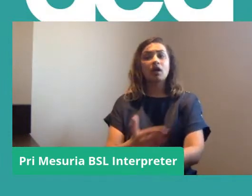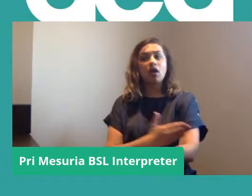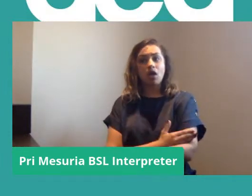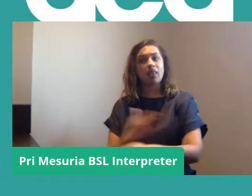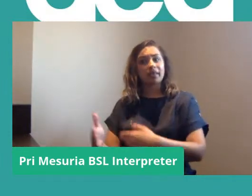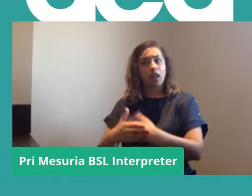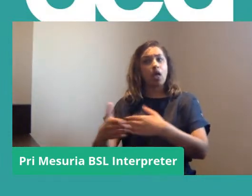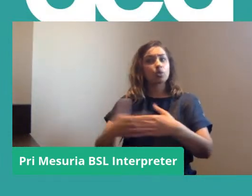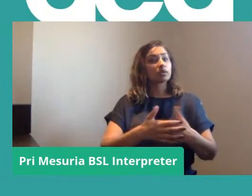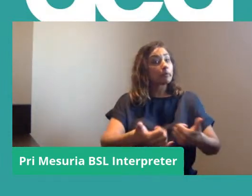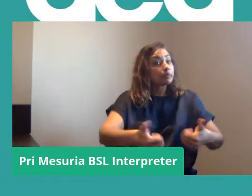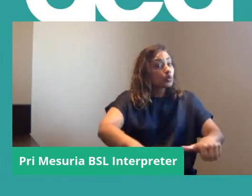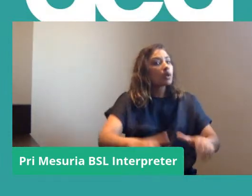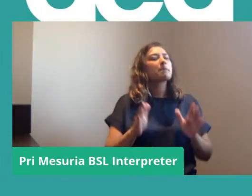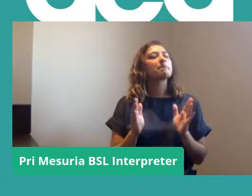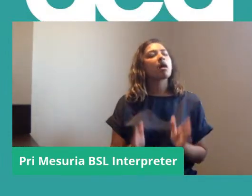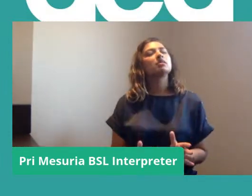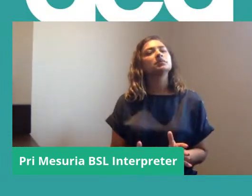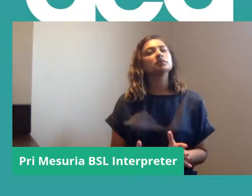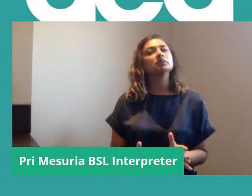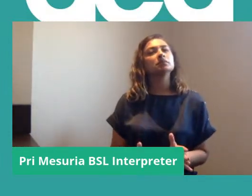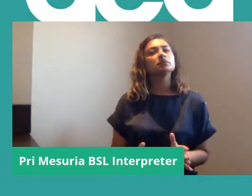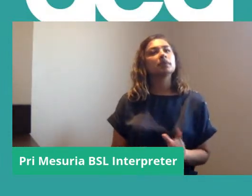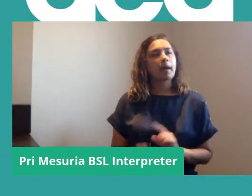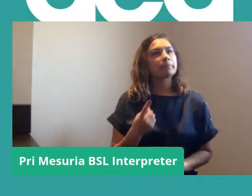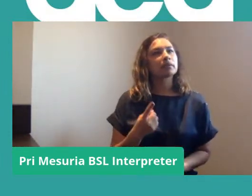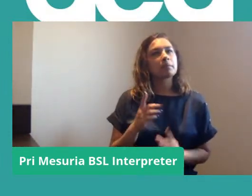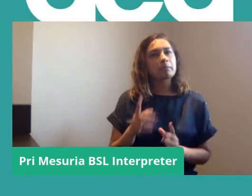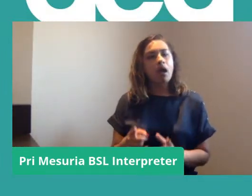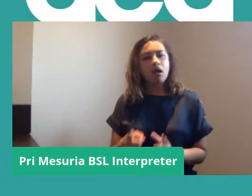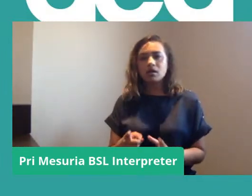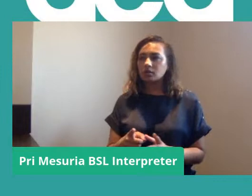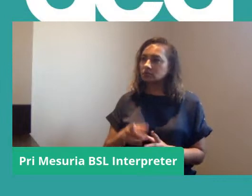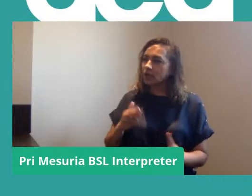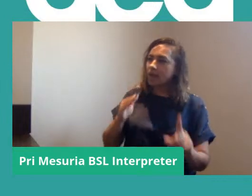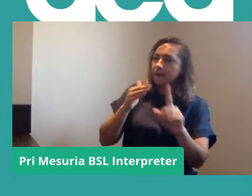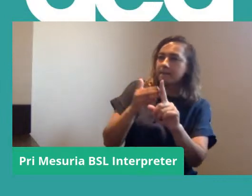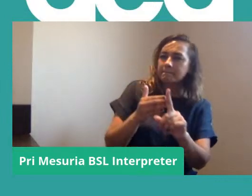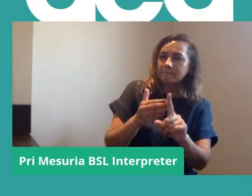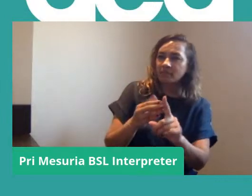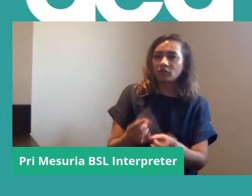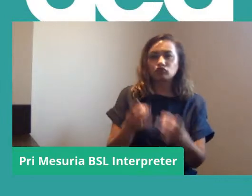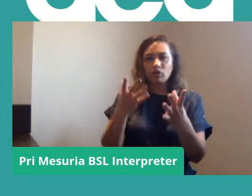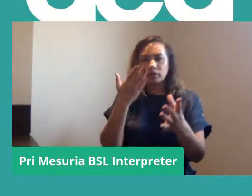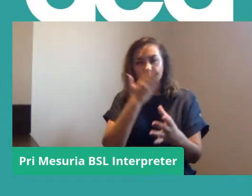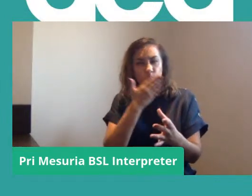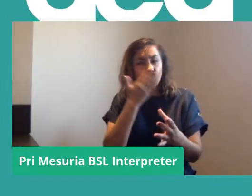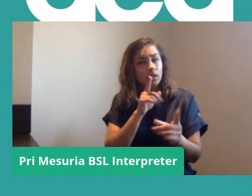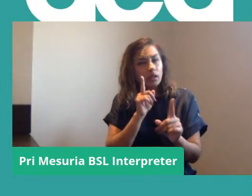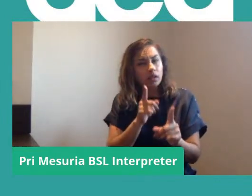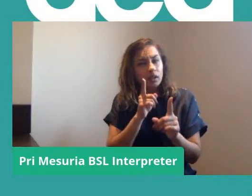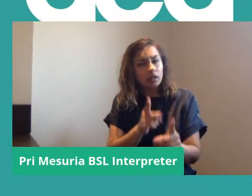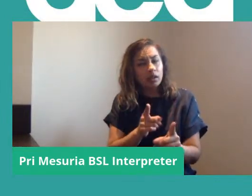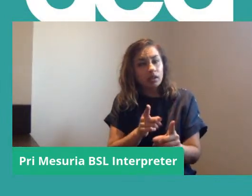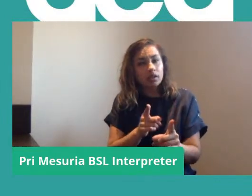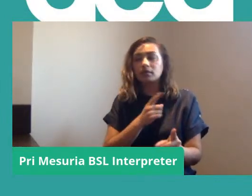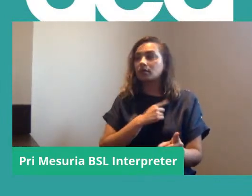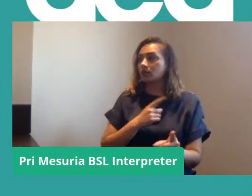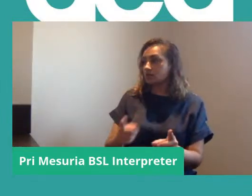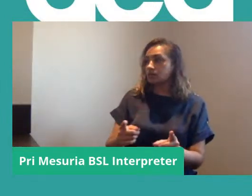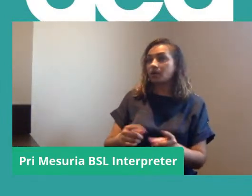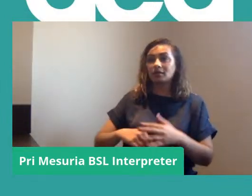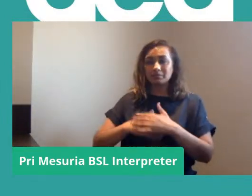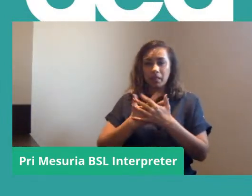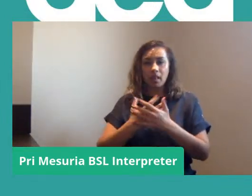schools but the crucial point of that and about this whole purpose of what strike school is which is about as other speakers have said